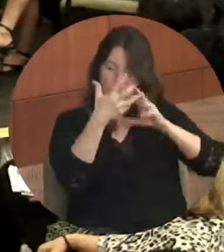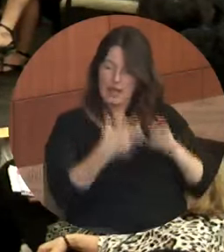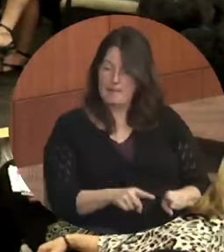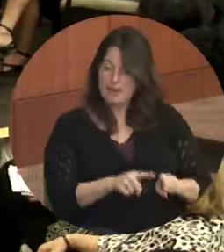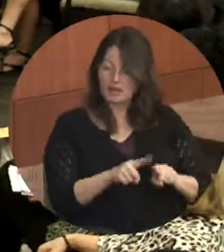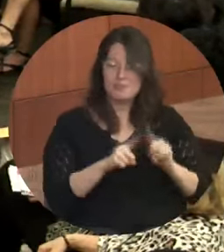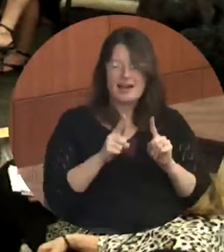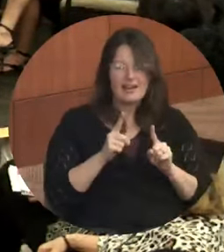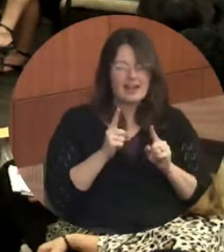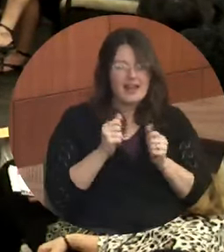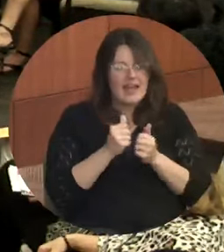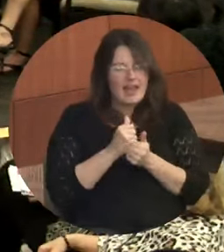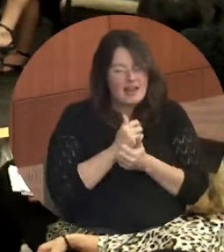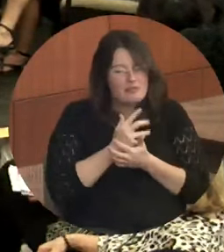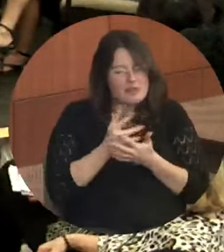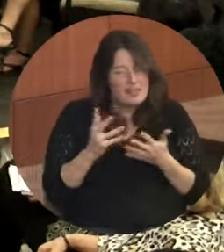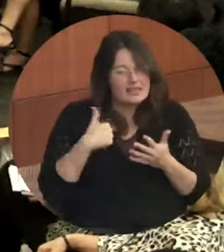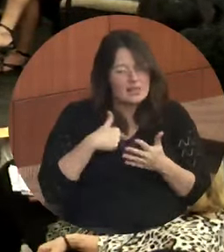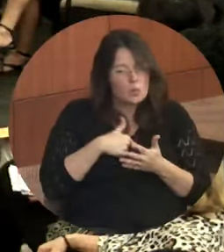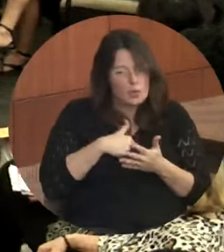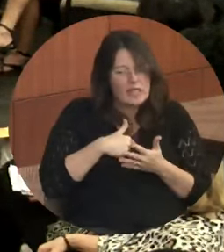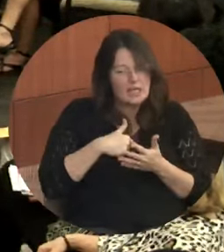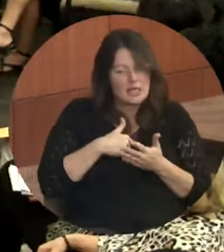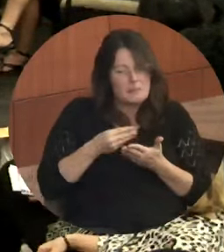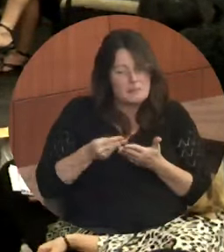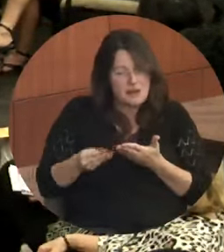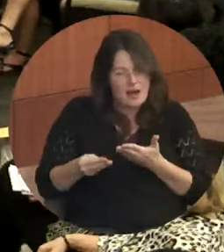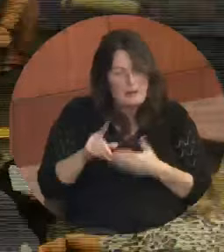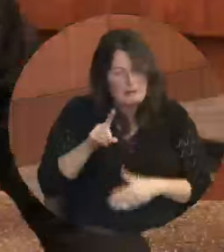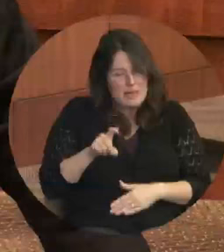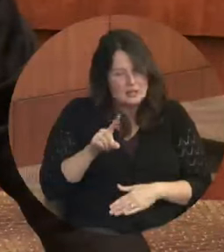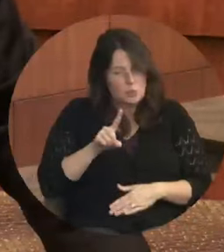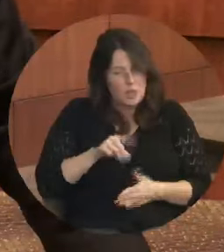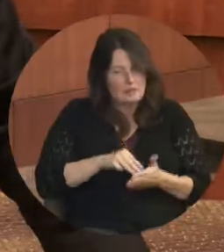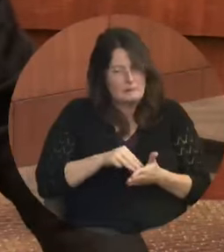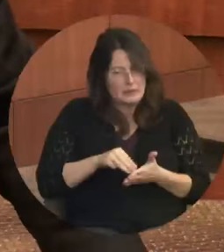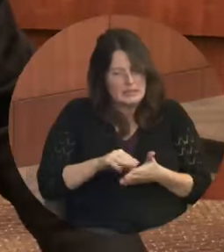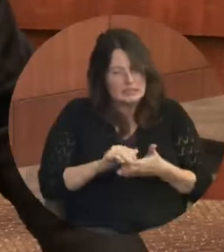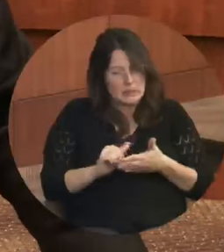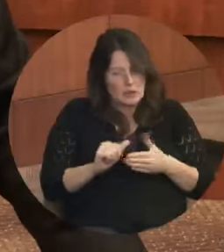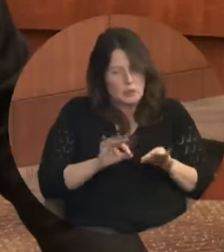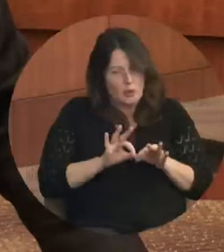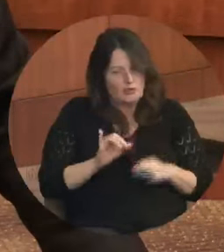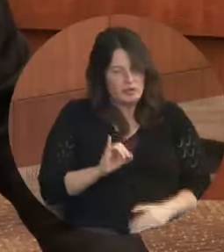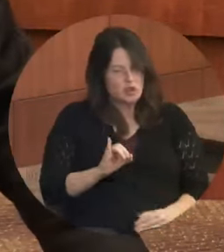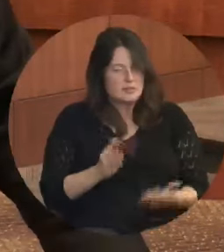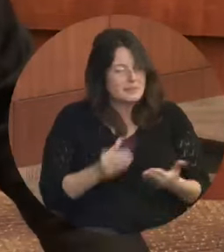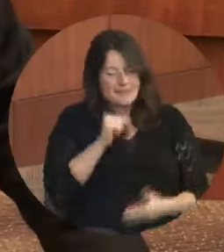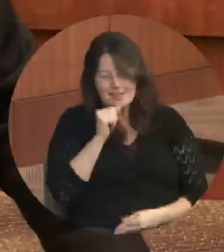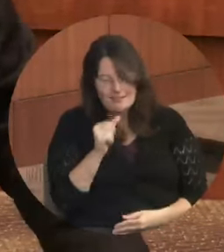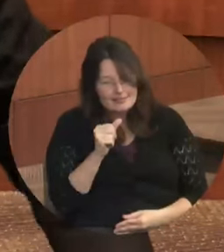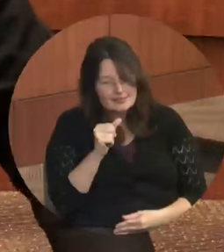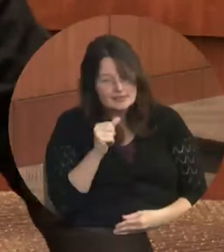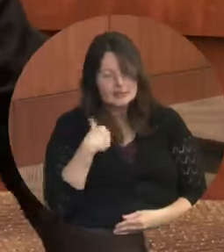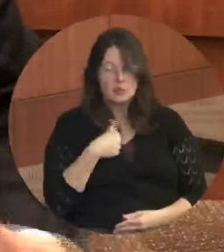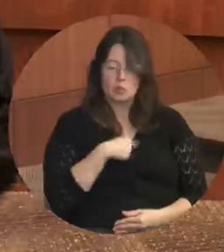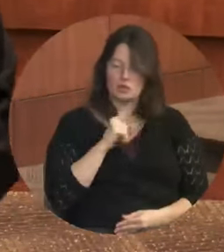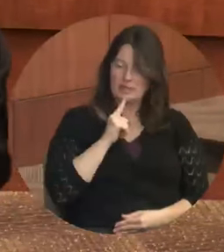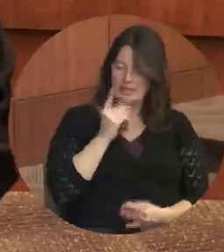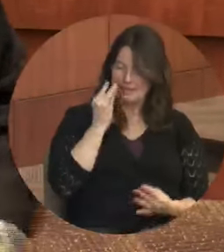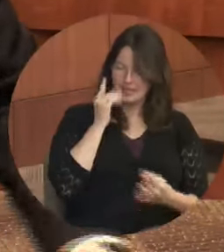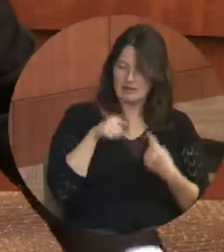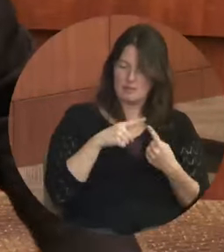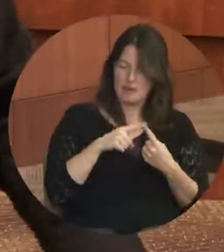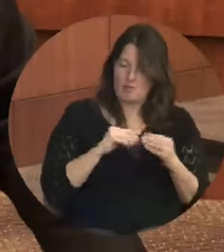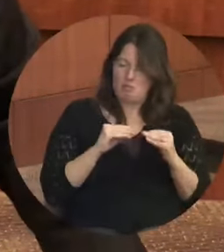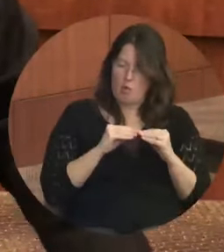everything we buy needs to have a million dollars of insurance, right? So, so we're gonna look at that and see where can we kind of get real about what we're